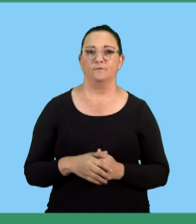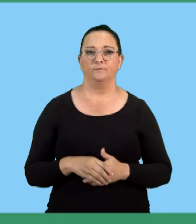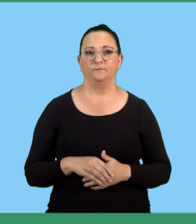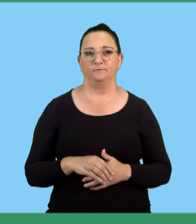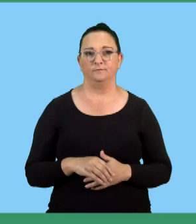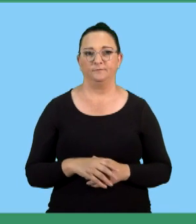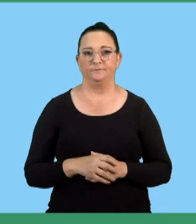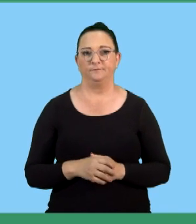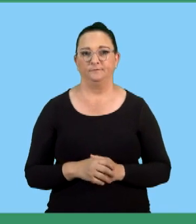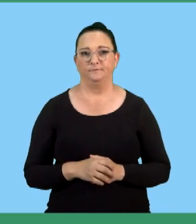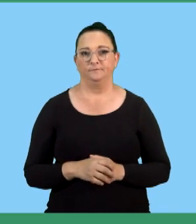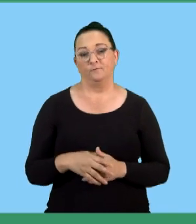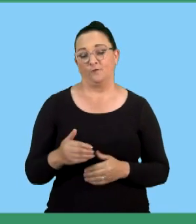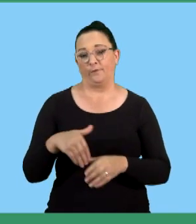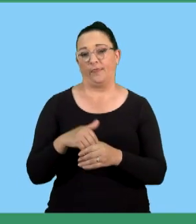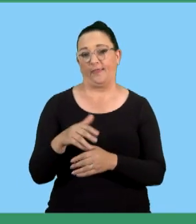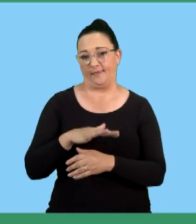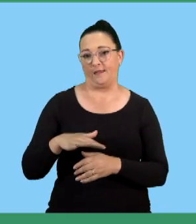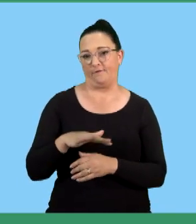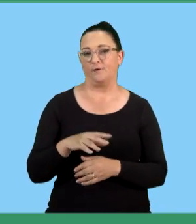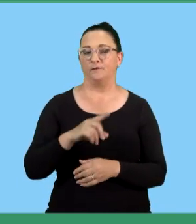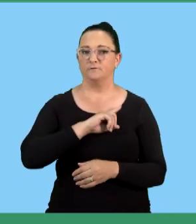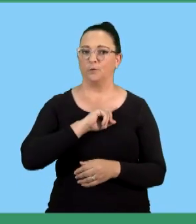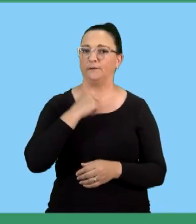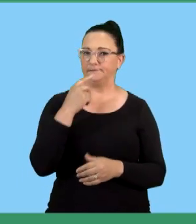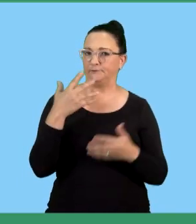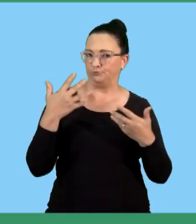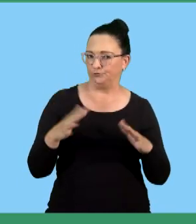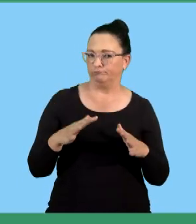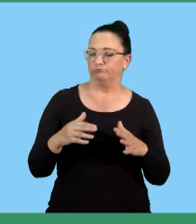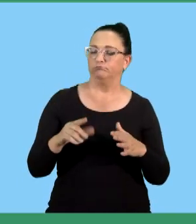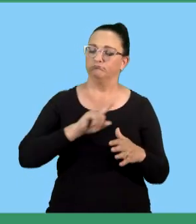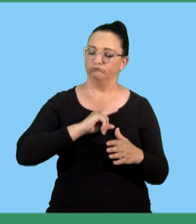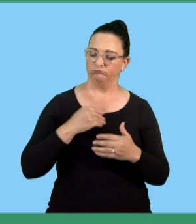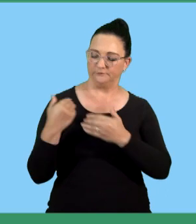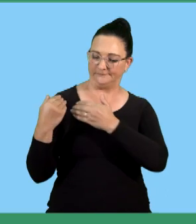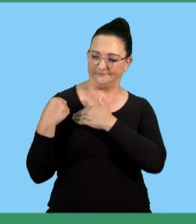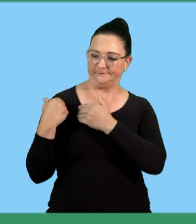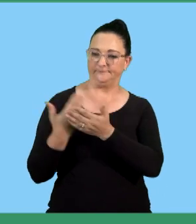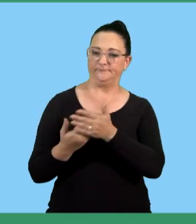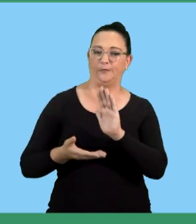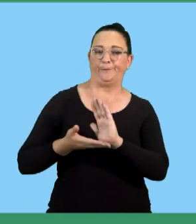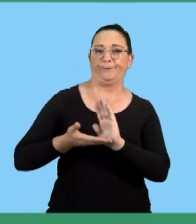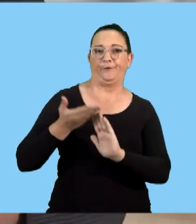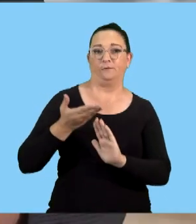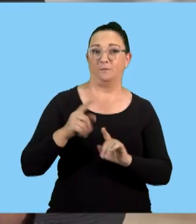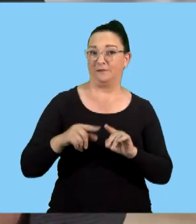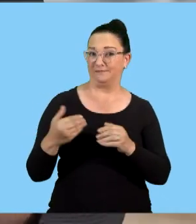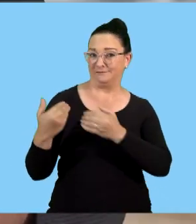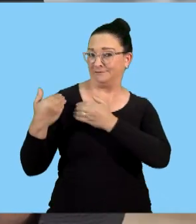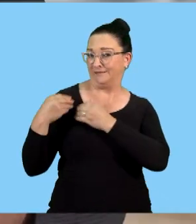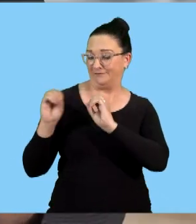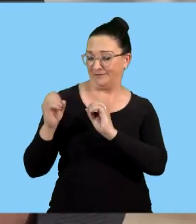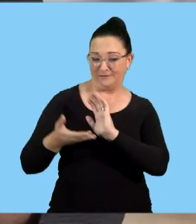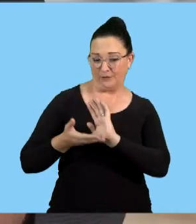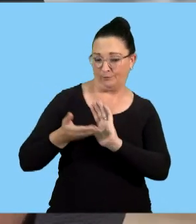people to work in a safe environment. As you've mentioned in the first bullet to say it promotes safety in the workplace because if it does not